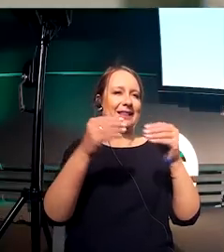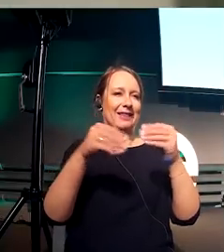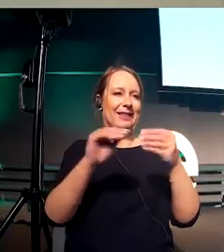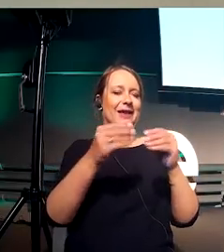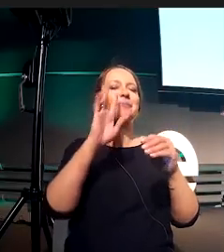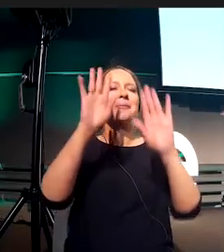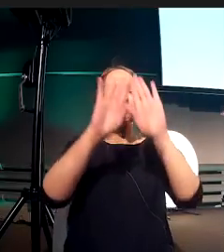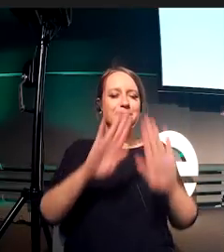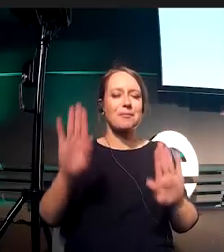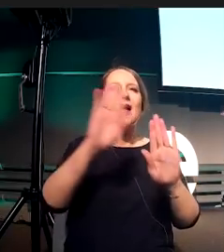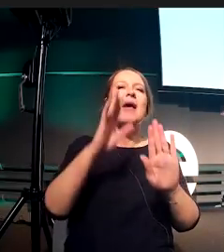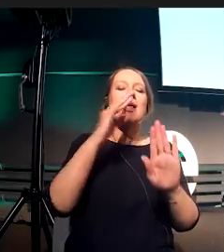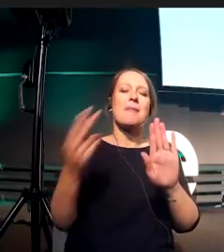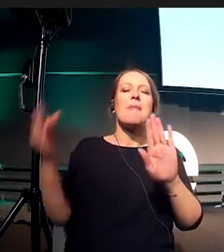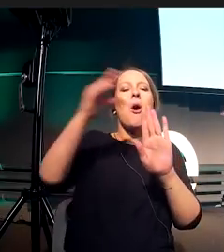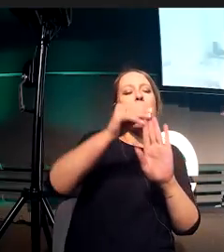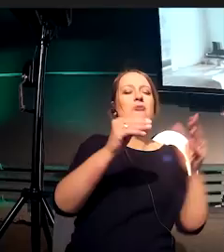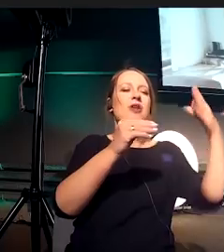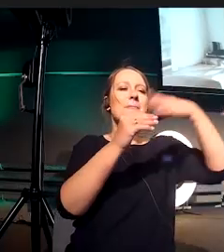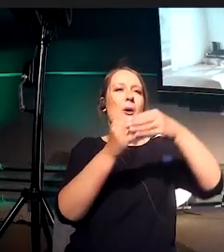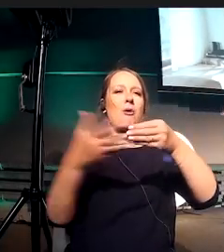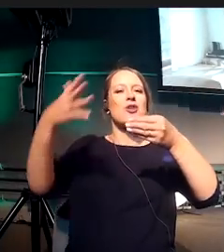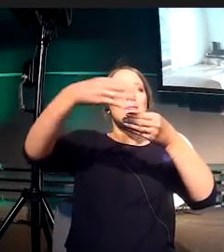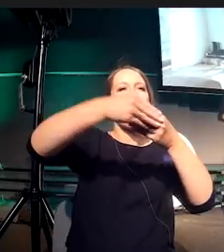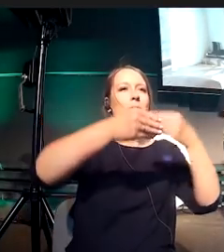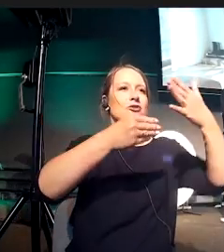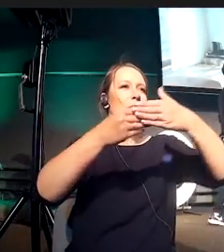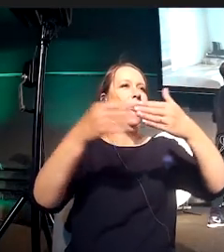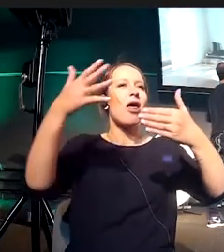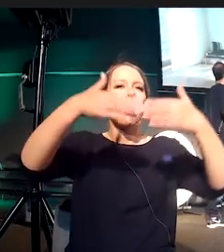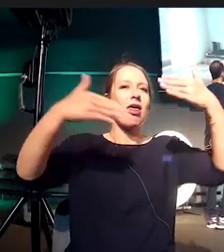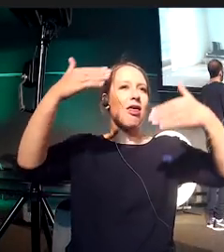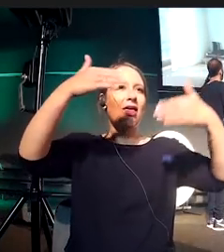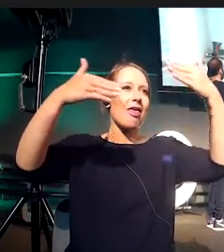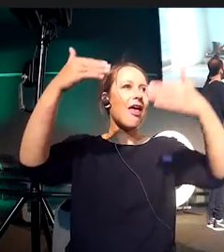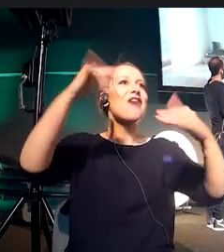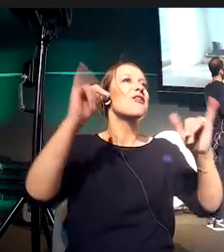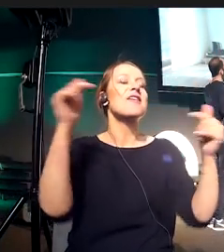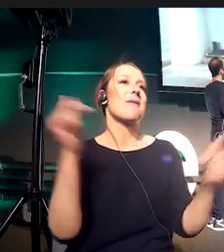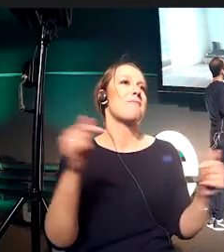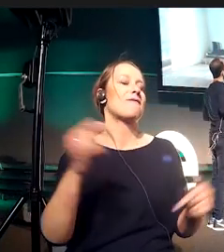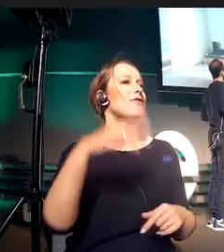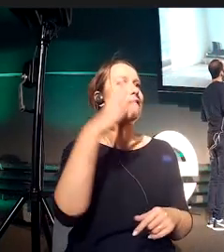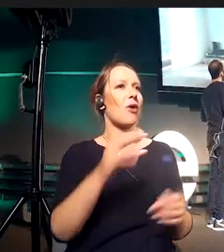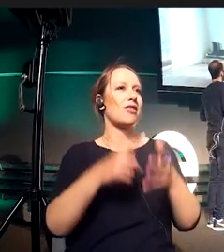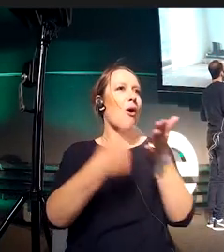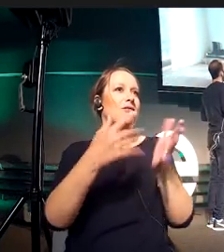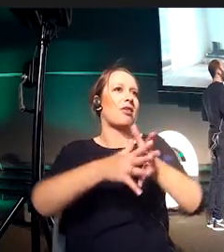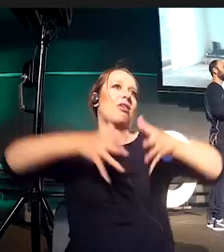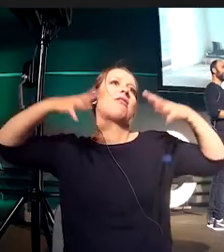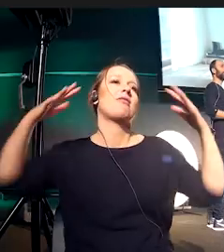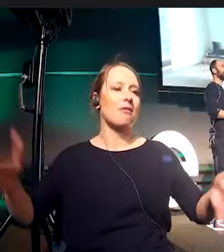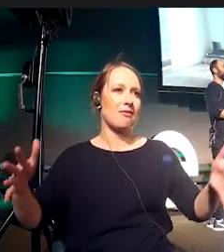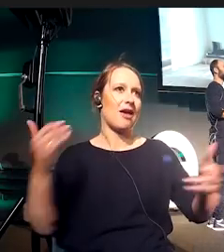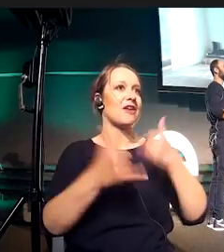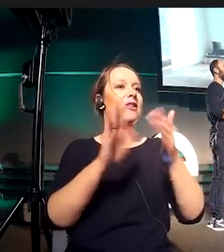place this in someone's home now. How big is it going to be? So if this is my living room, I've got my wall. What